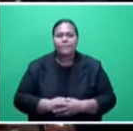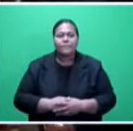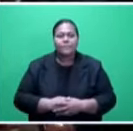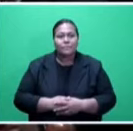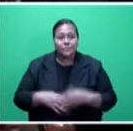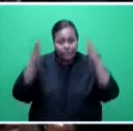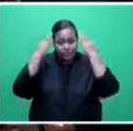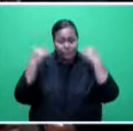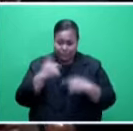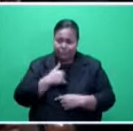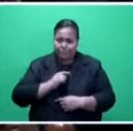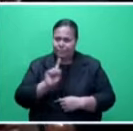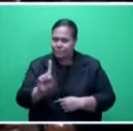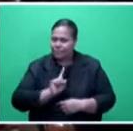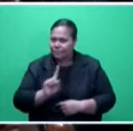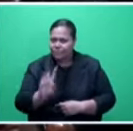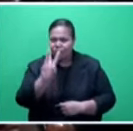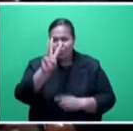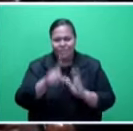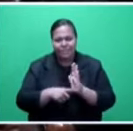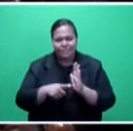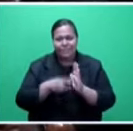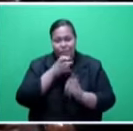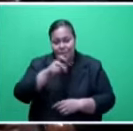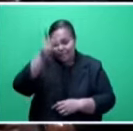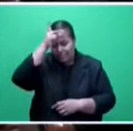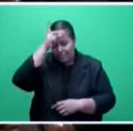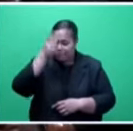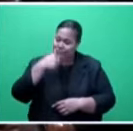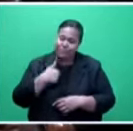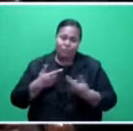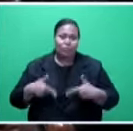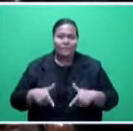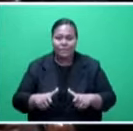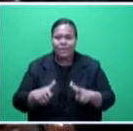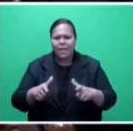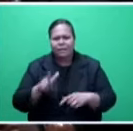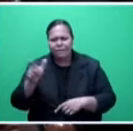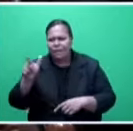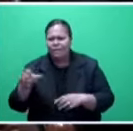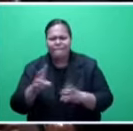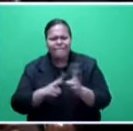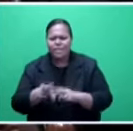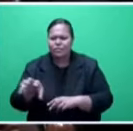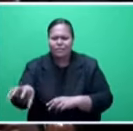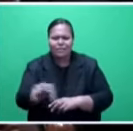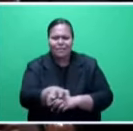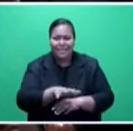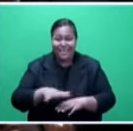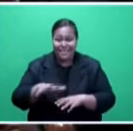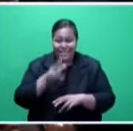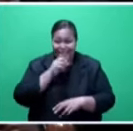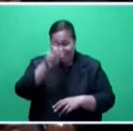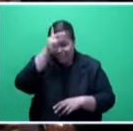Speaker, I've been to Kandabu three times since the lockdown was lifted, traveling as far as the village of Namatiu on Bamba Dheba, or the south